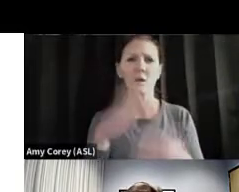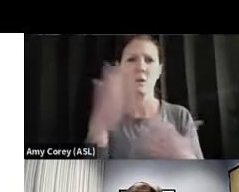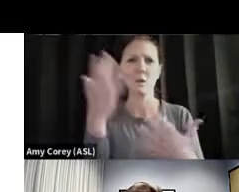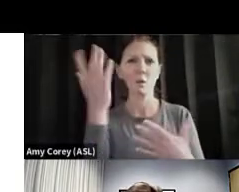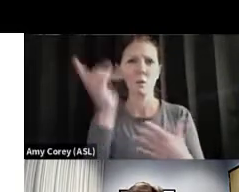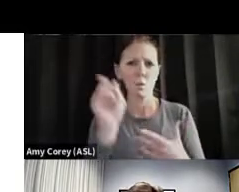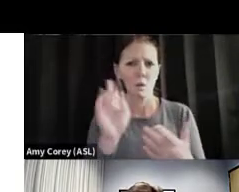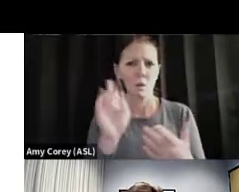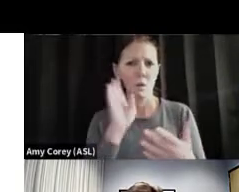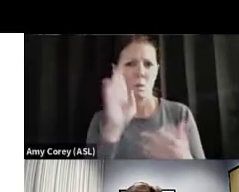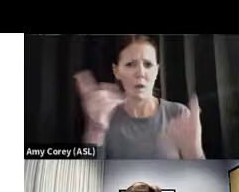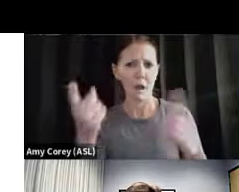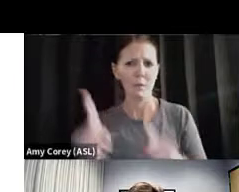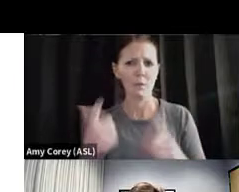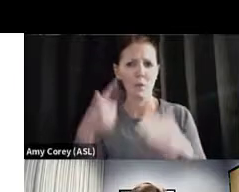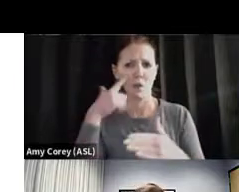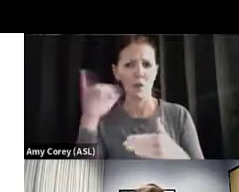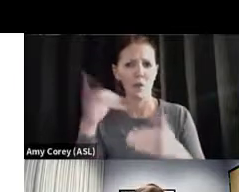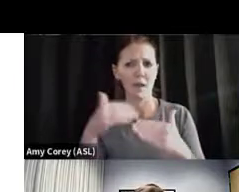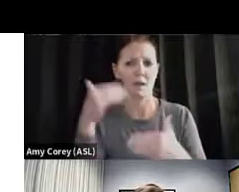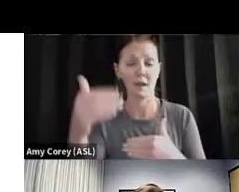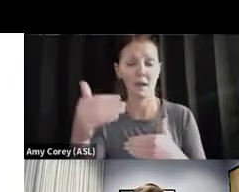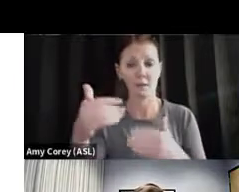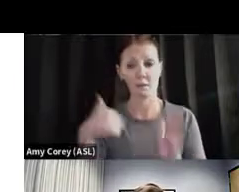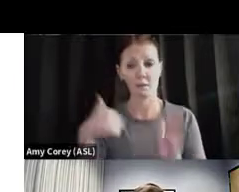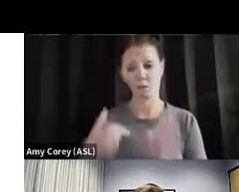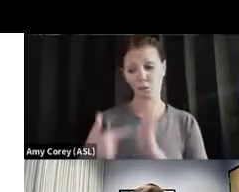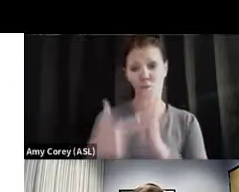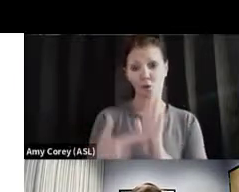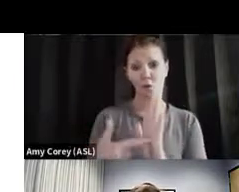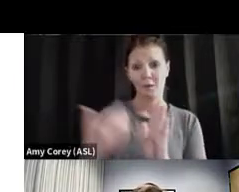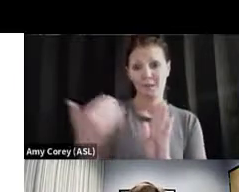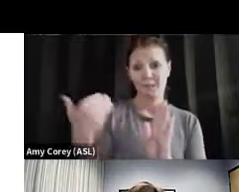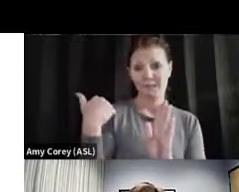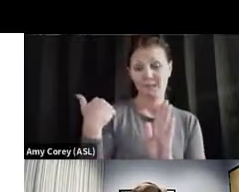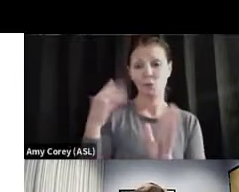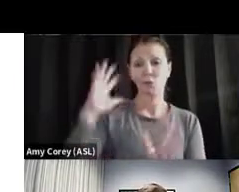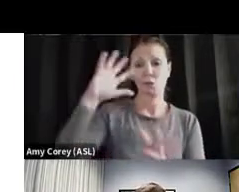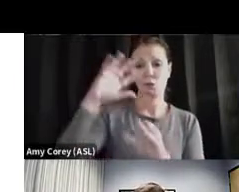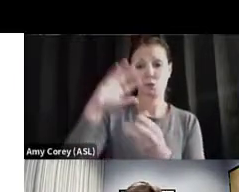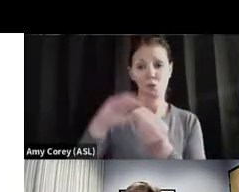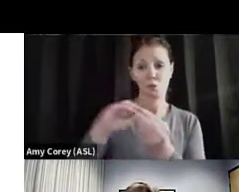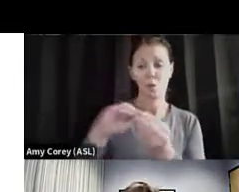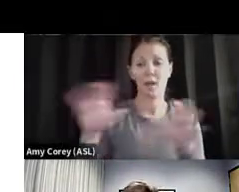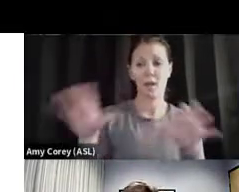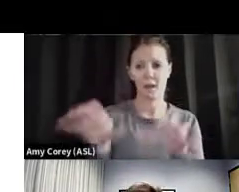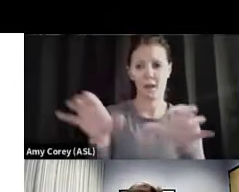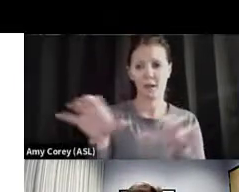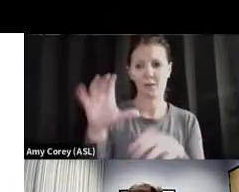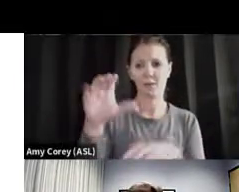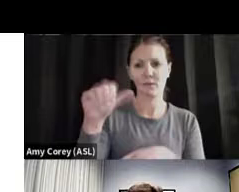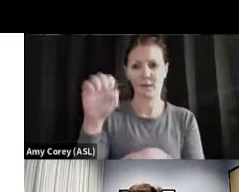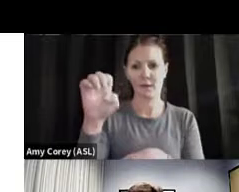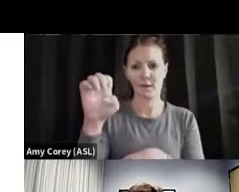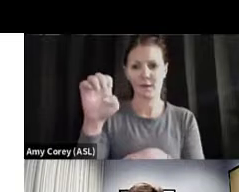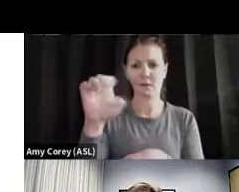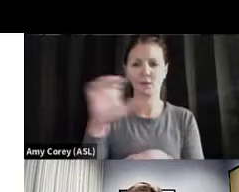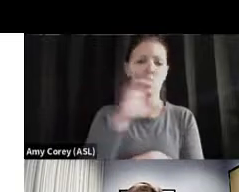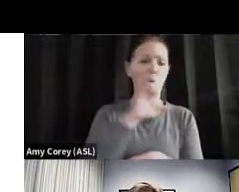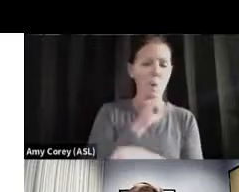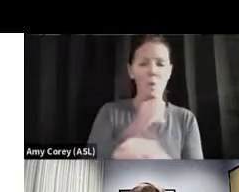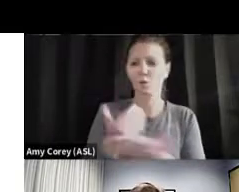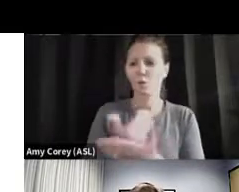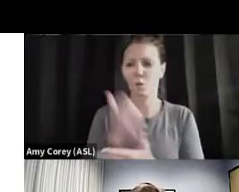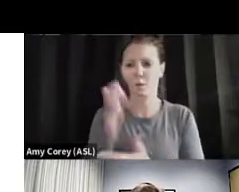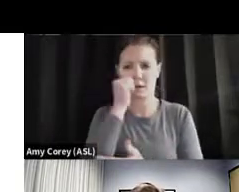And these are new cases. The prior one was total active cases, old and new per day. These are new